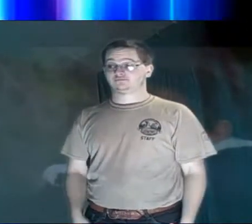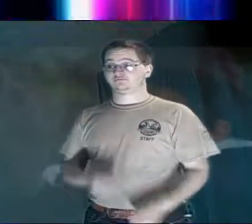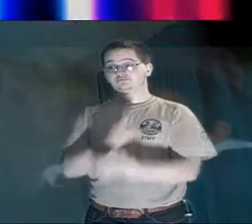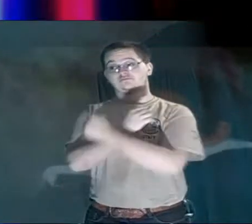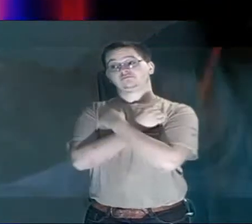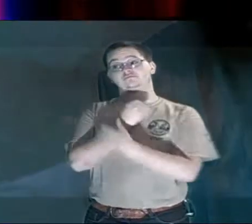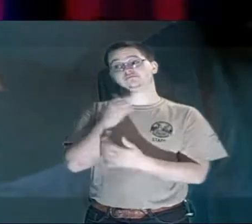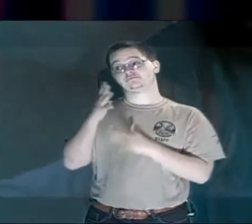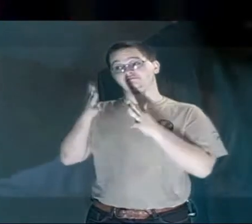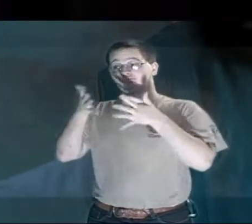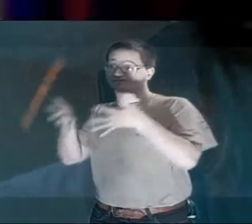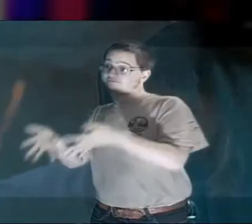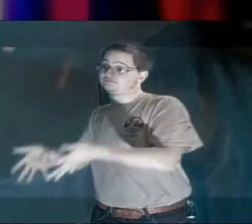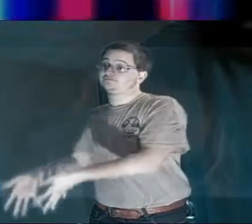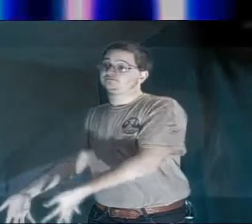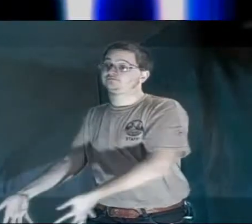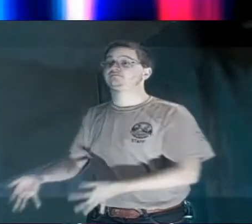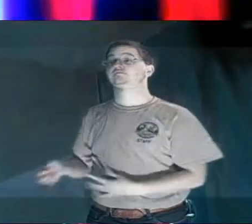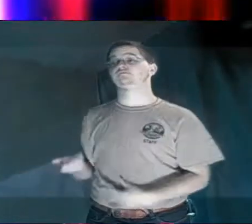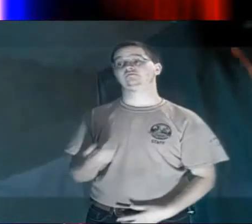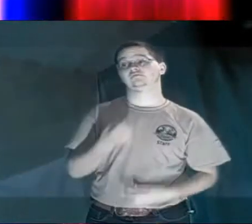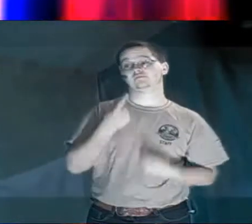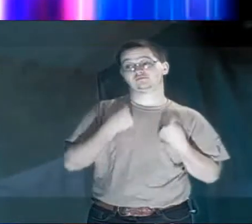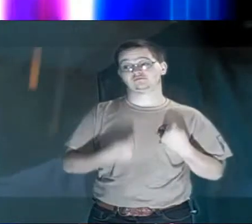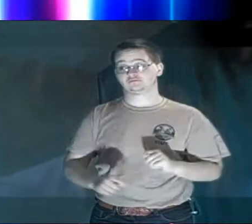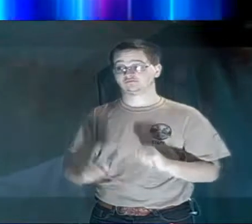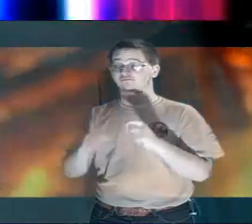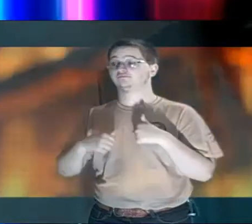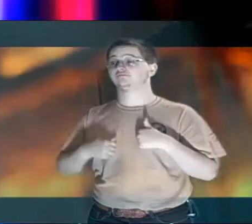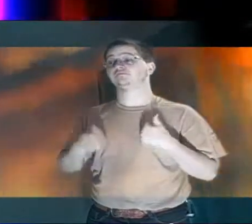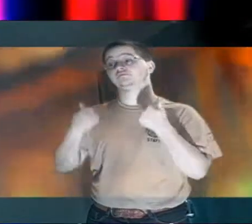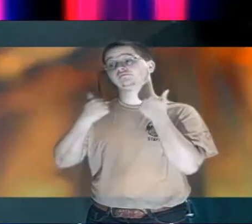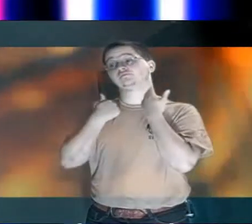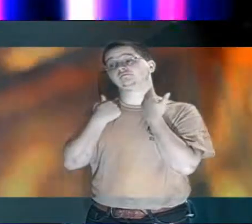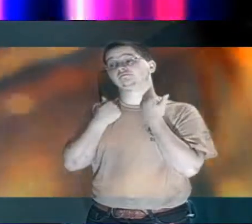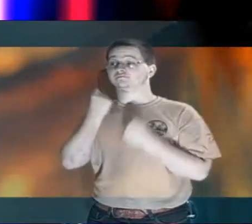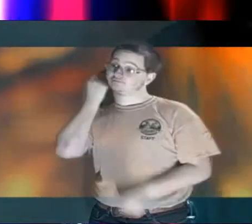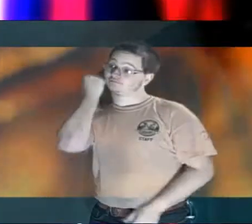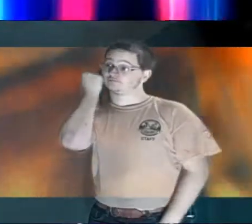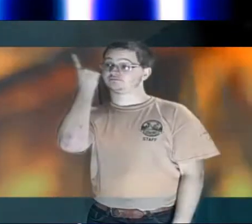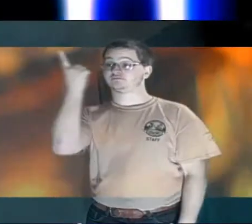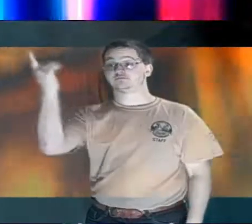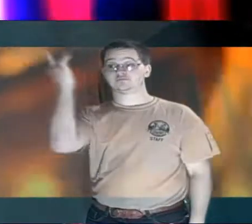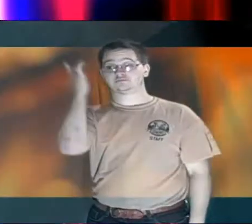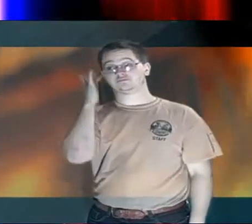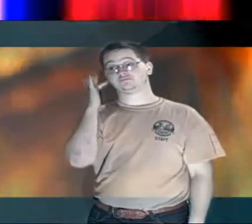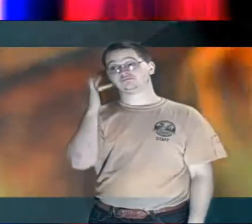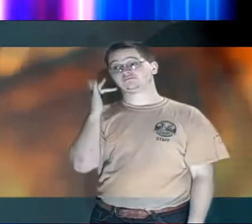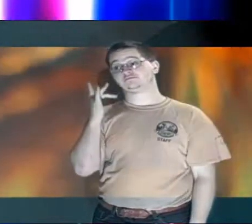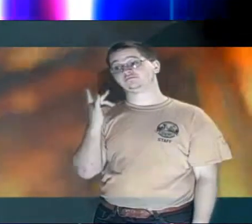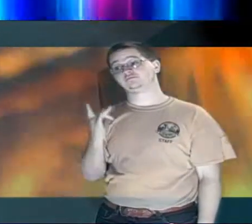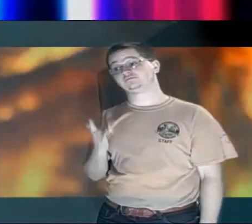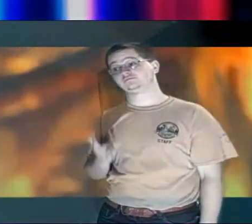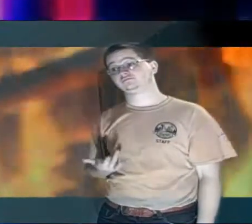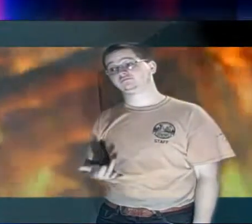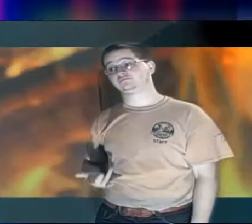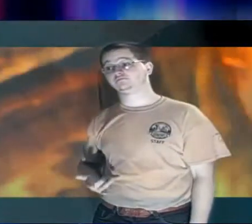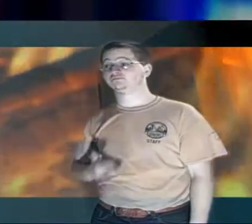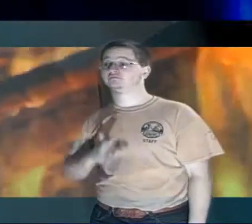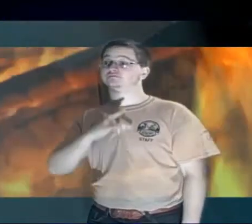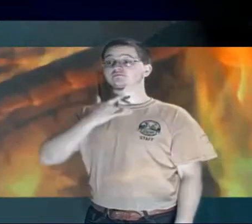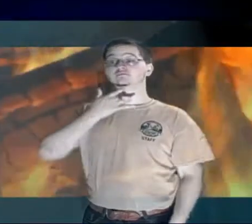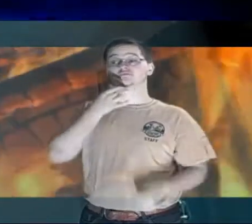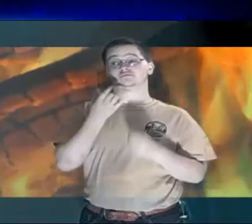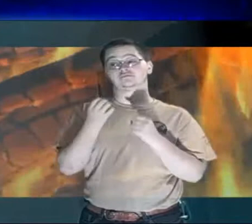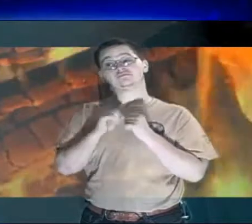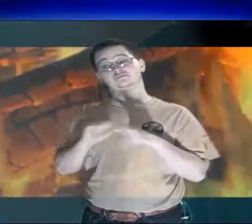The one she left behind Just trying to survive And understand no why